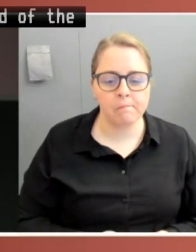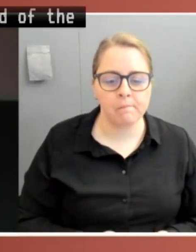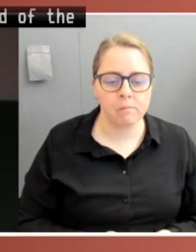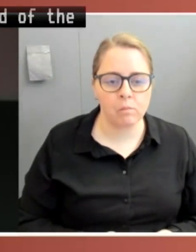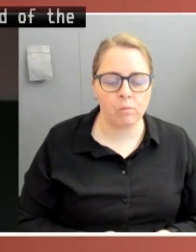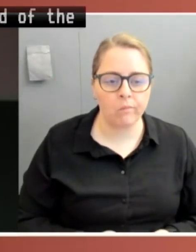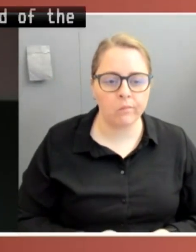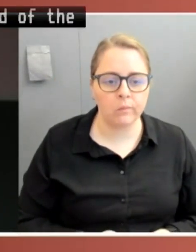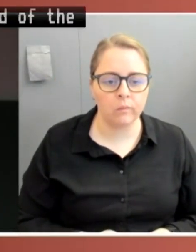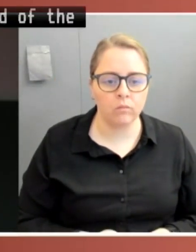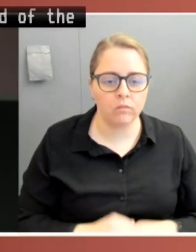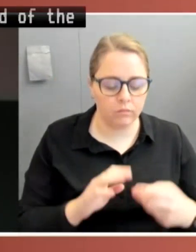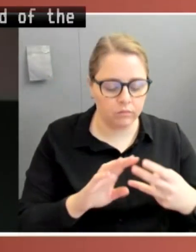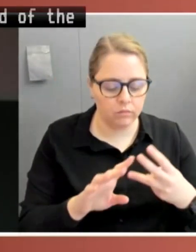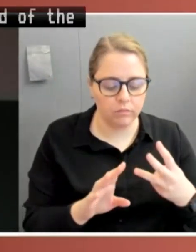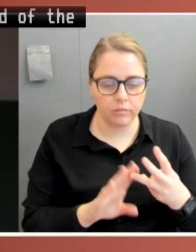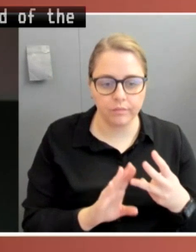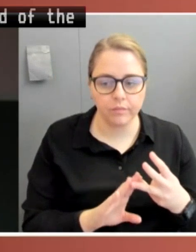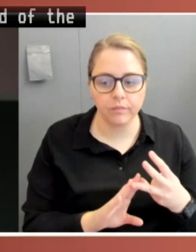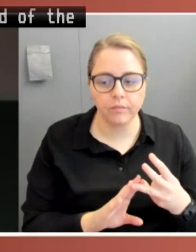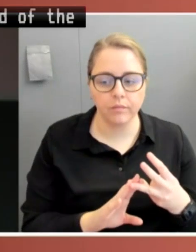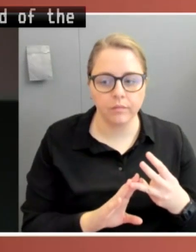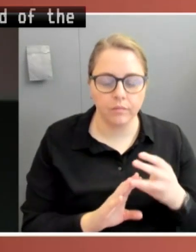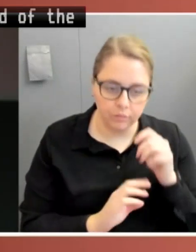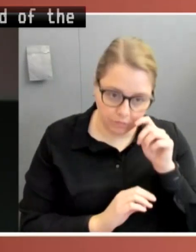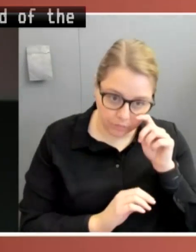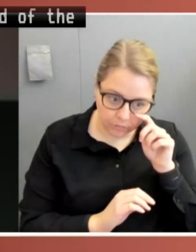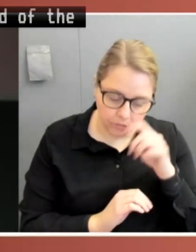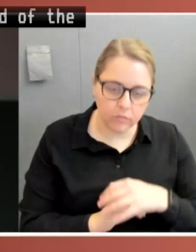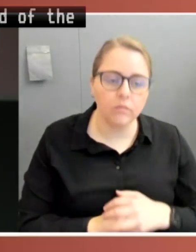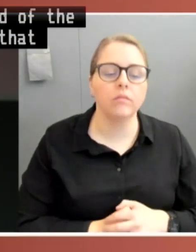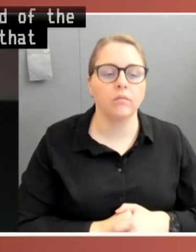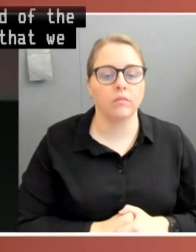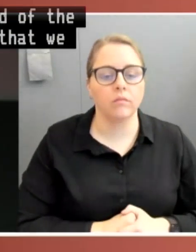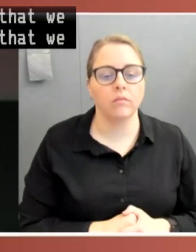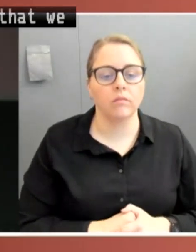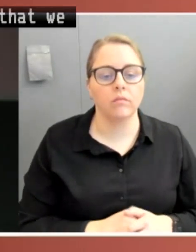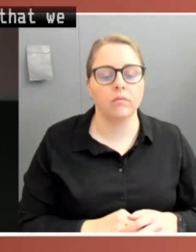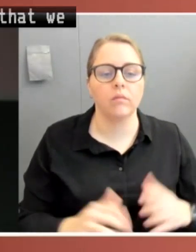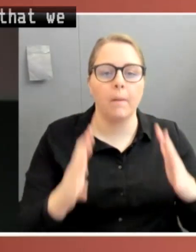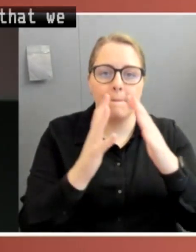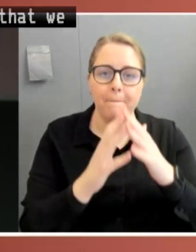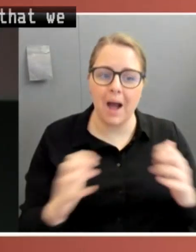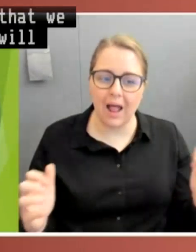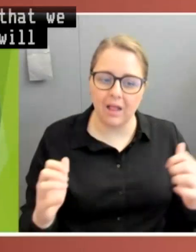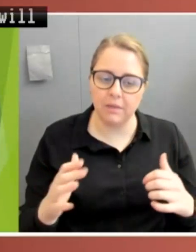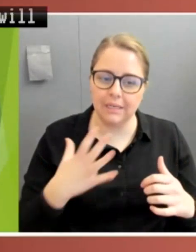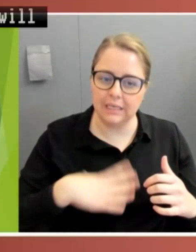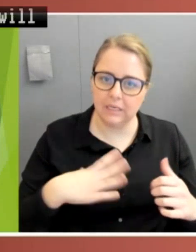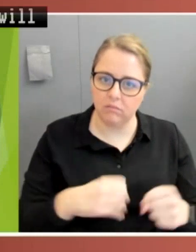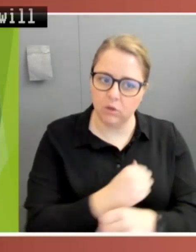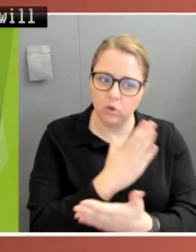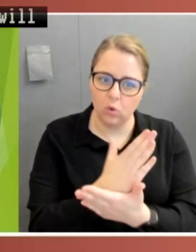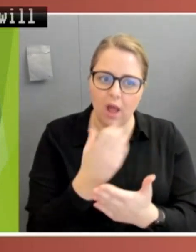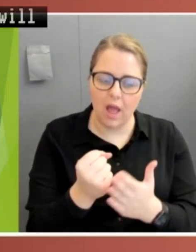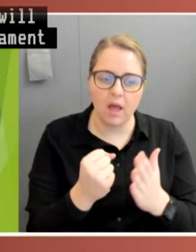The third thing that we will look for, that Harry will measure for, is that parliament needs to maintain legislative oversight, including of